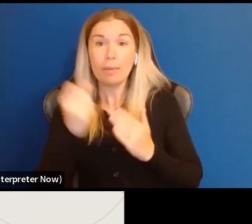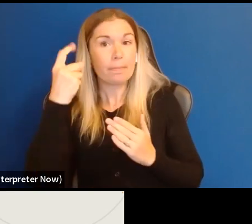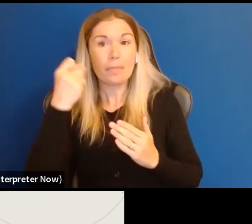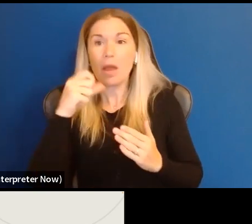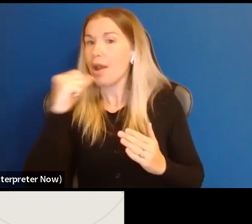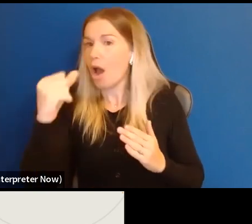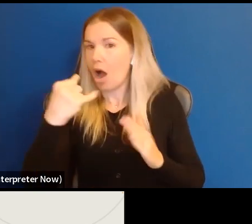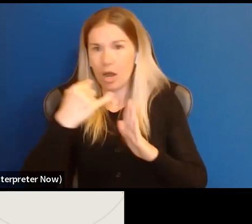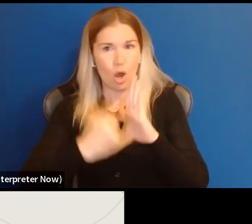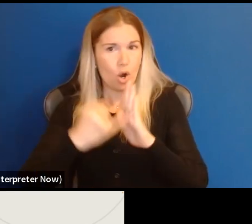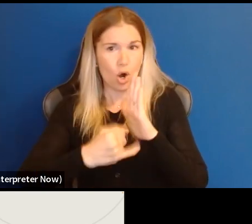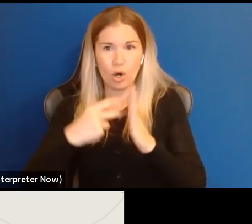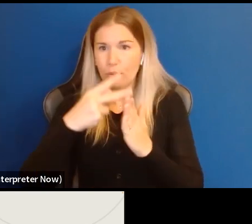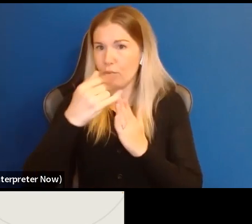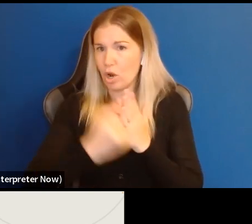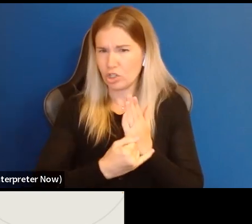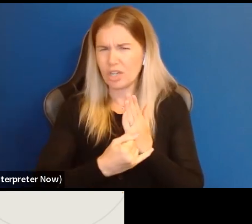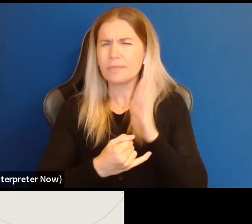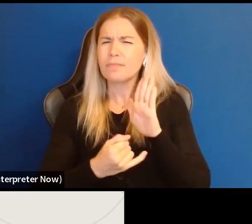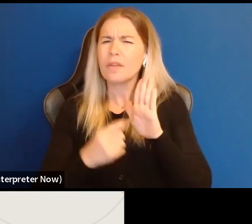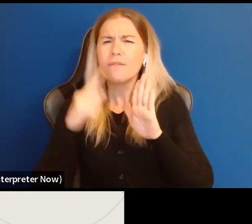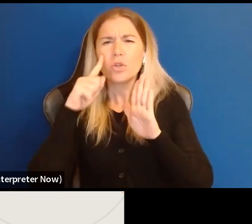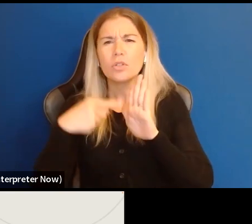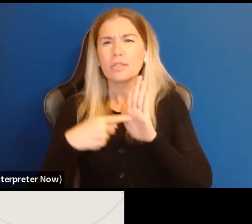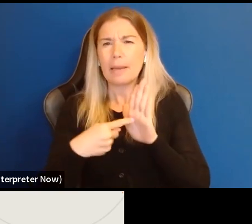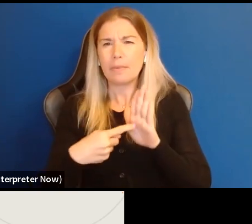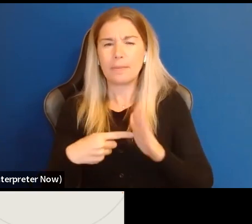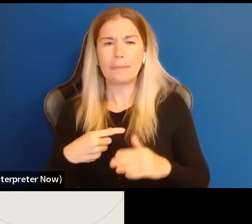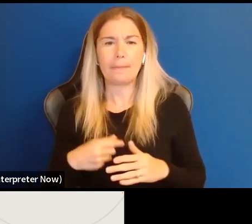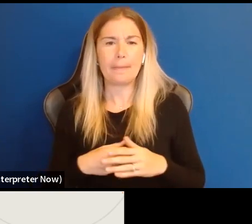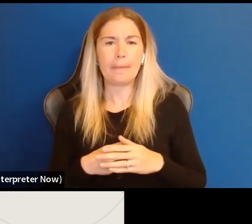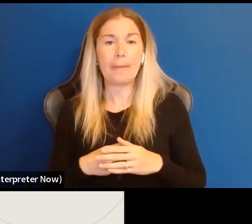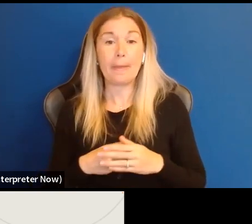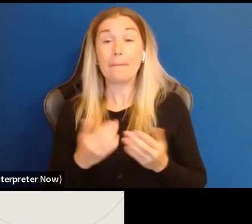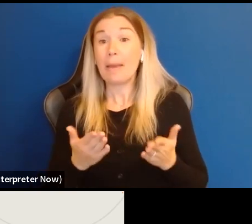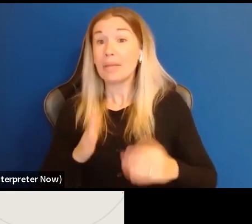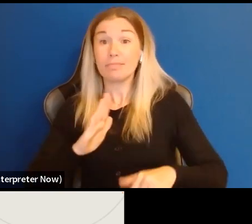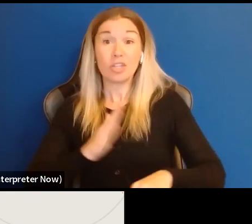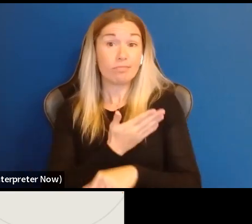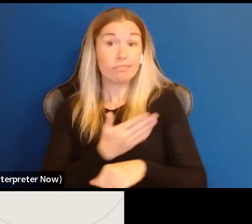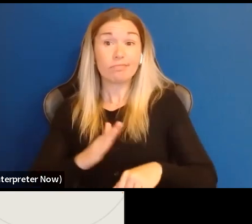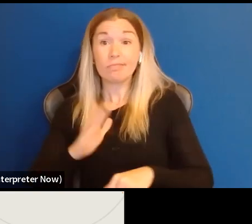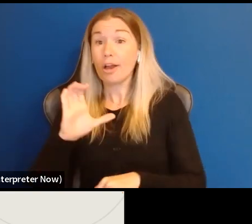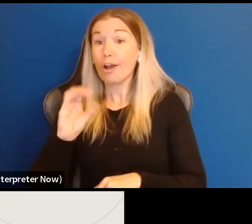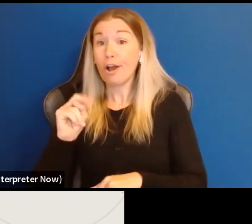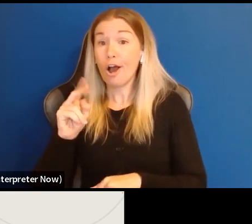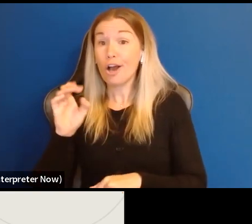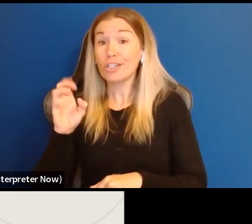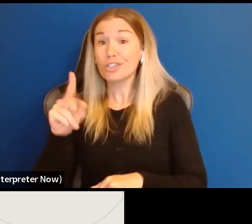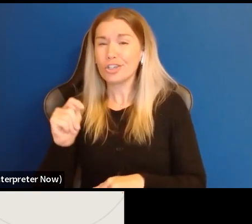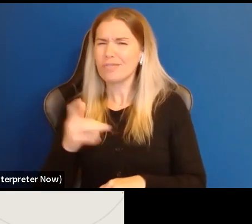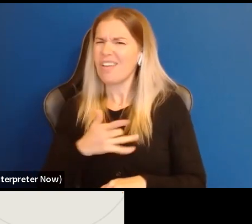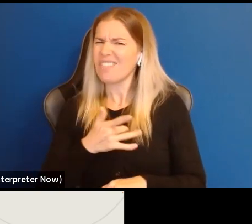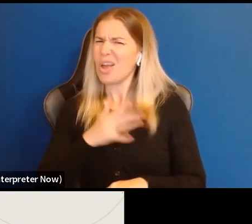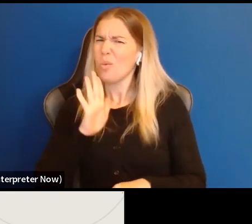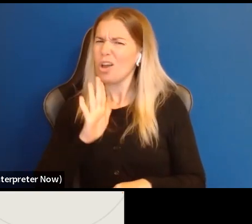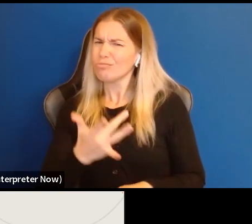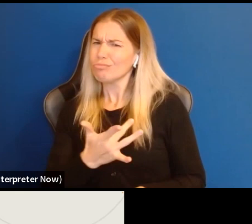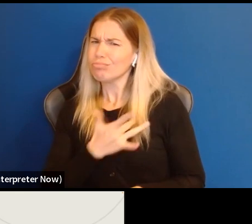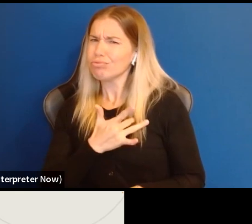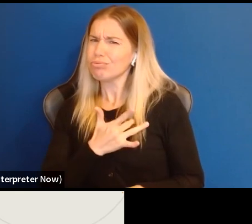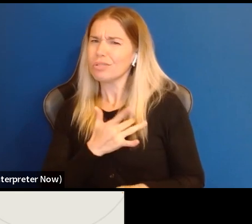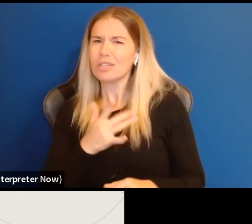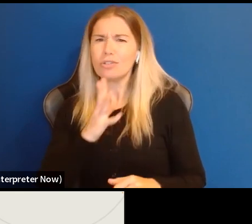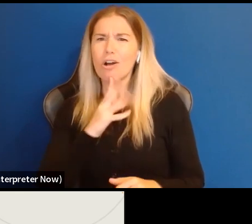So for example, if you have a concert you feel will really speak to a